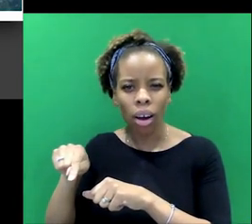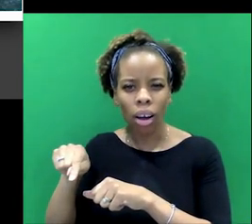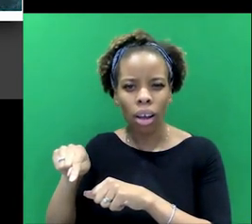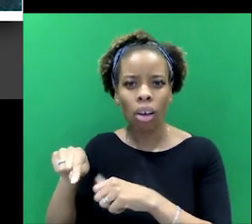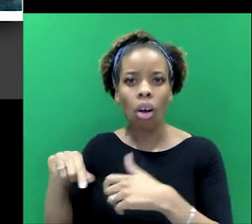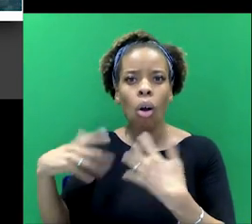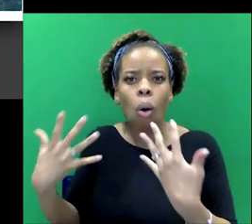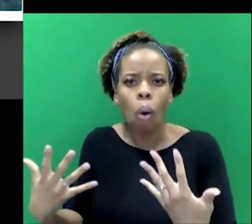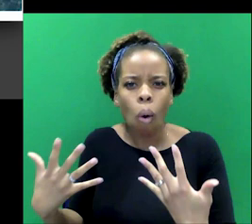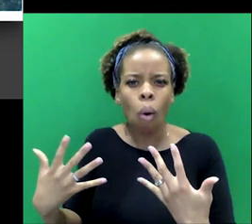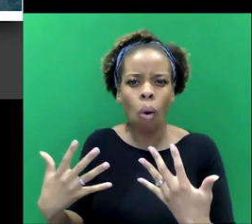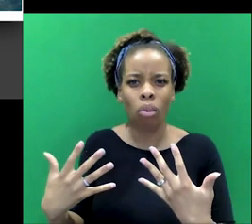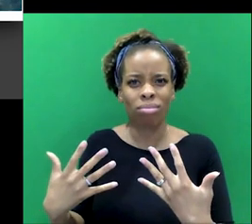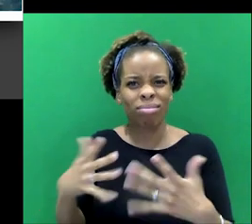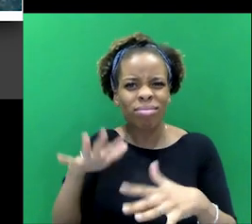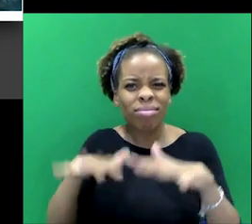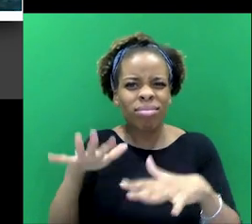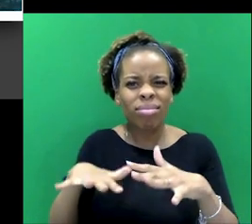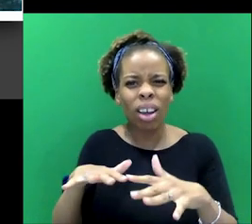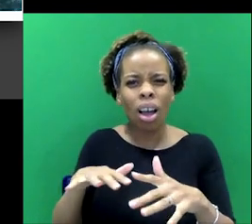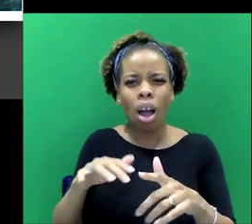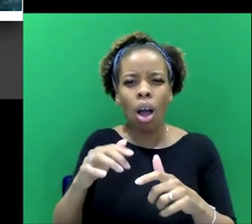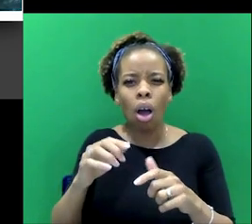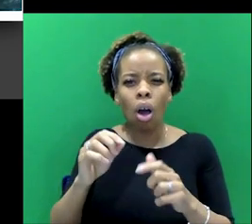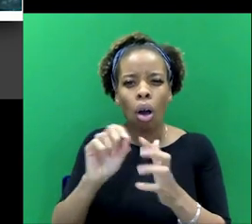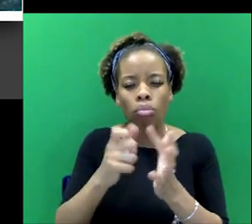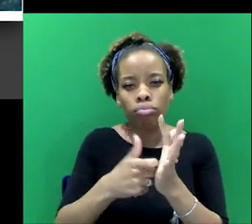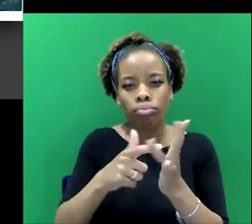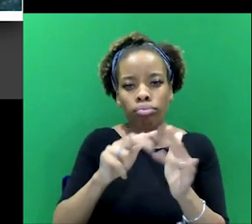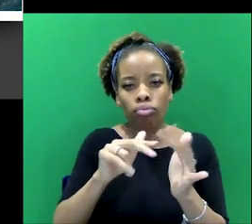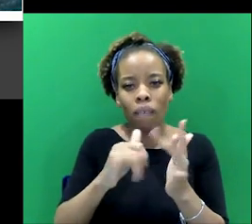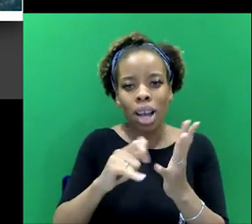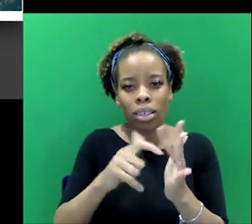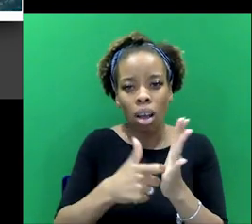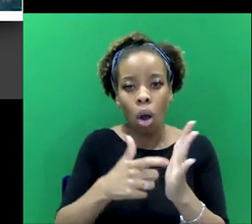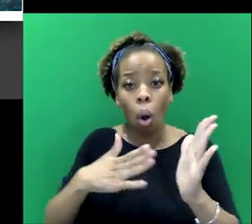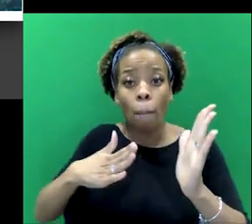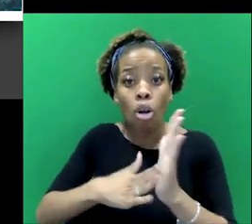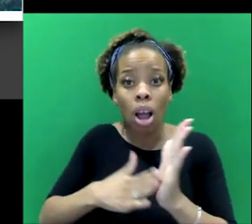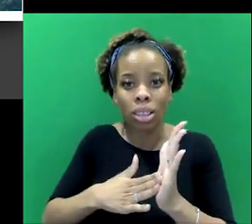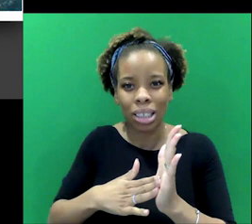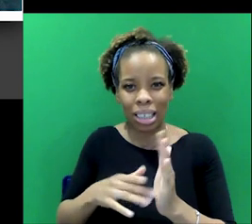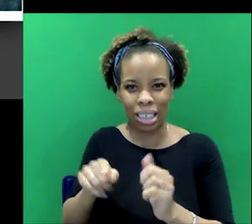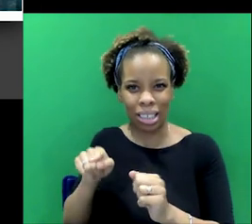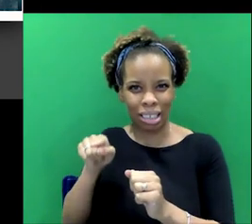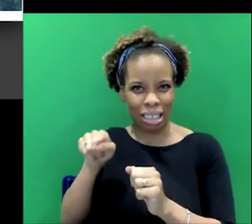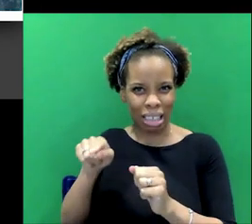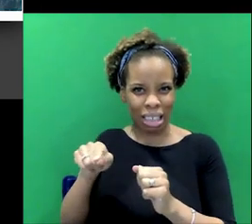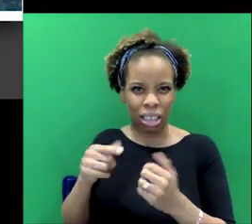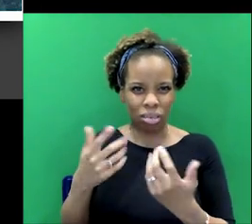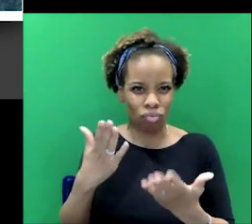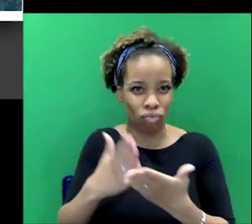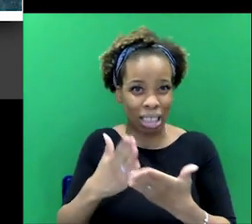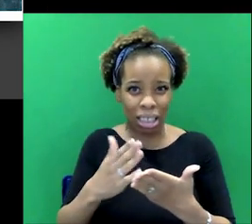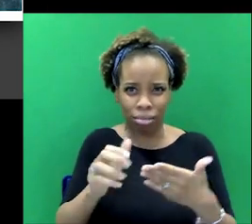know, oriental mutated version of Professor Moriarty, who pops up in, in forms like, like Fu Manchu is on his way, isn't he,